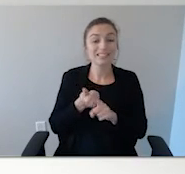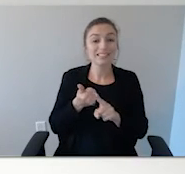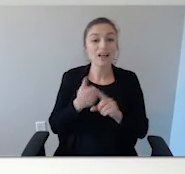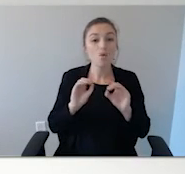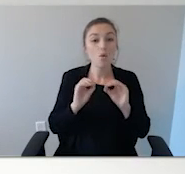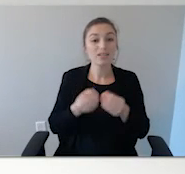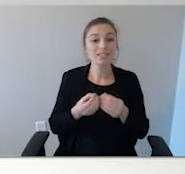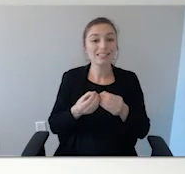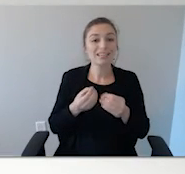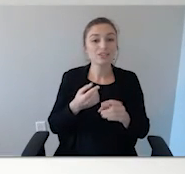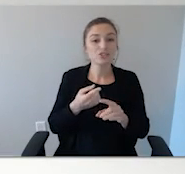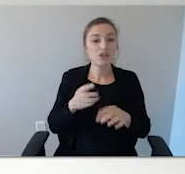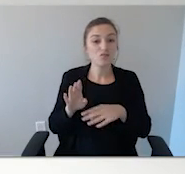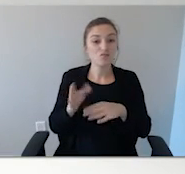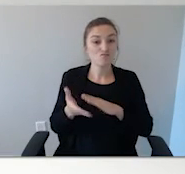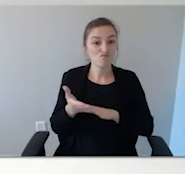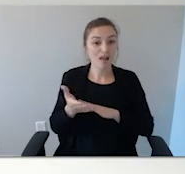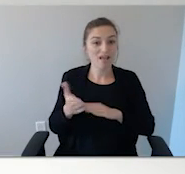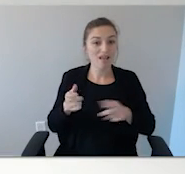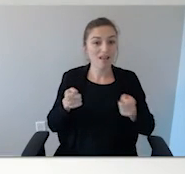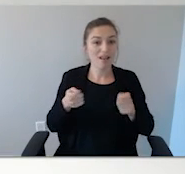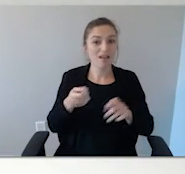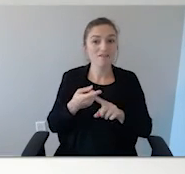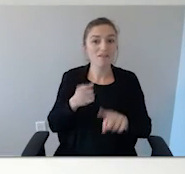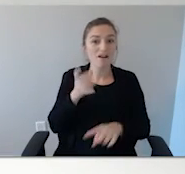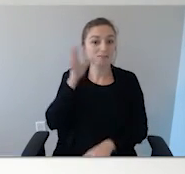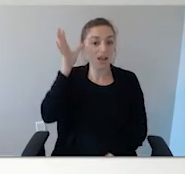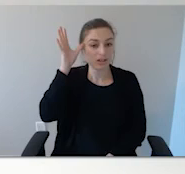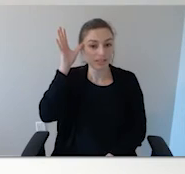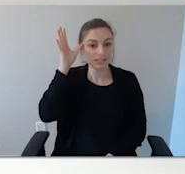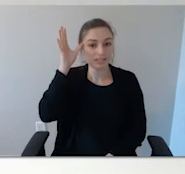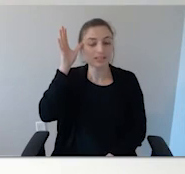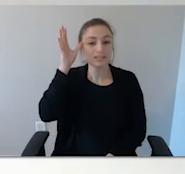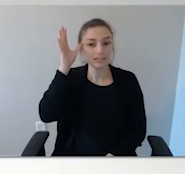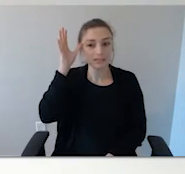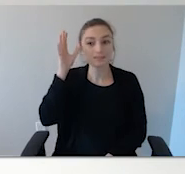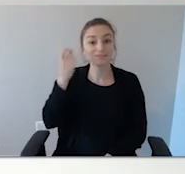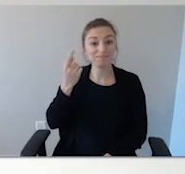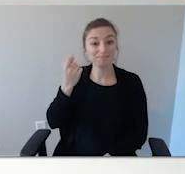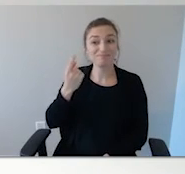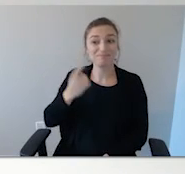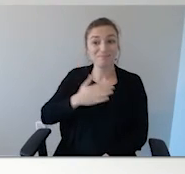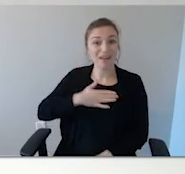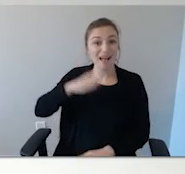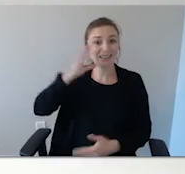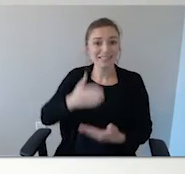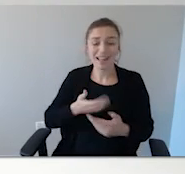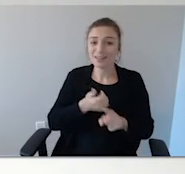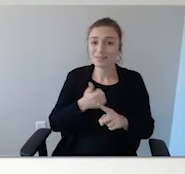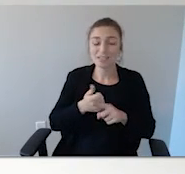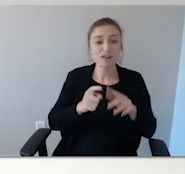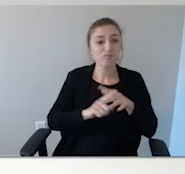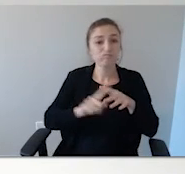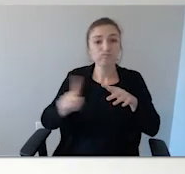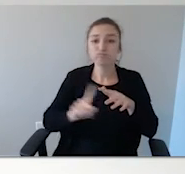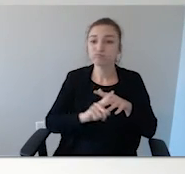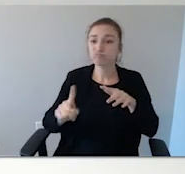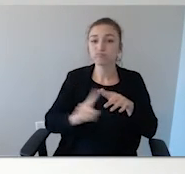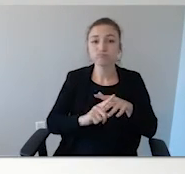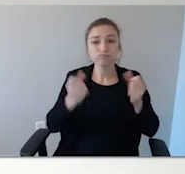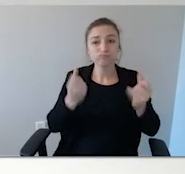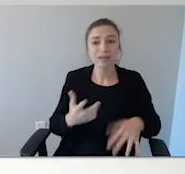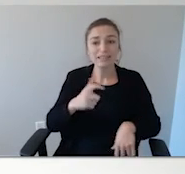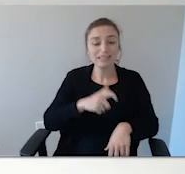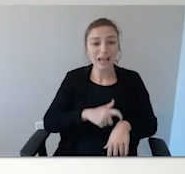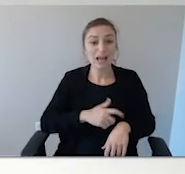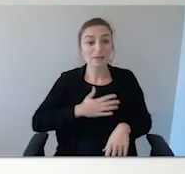This issue hits home for us. My son has wandered from multiple school settings. Our president at NAA, Wendy Fornier, her